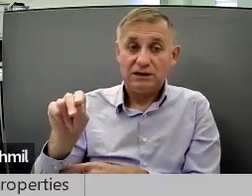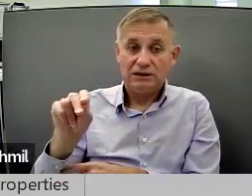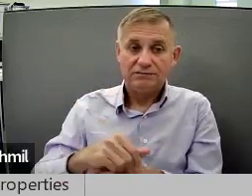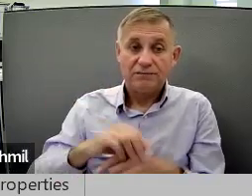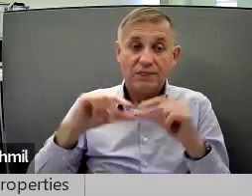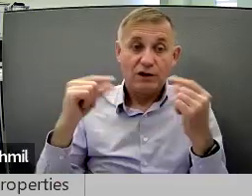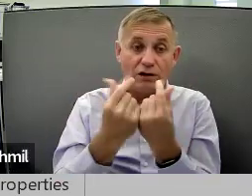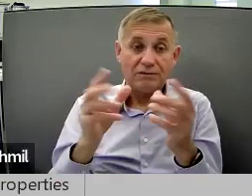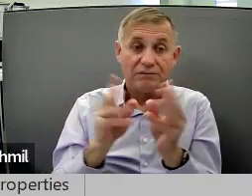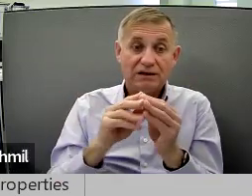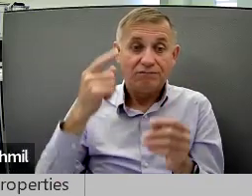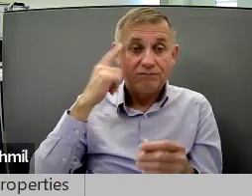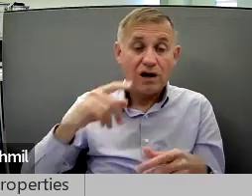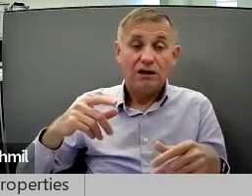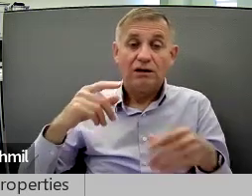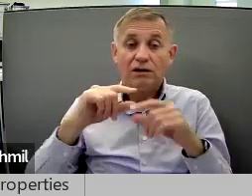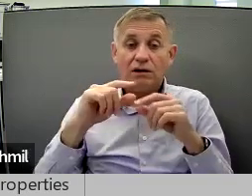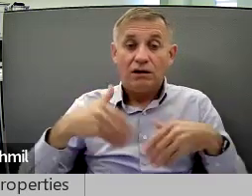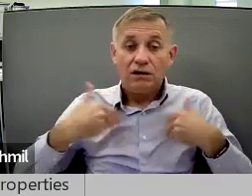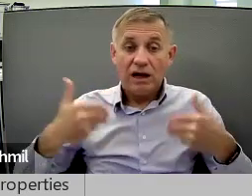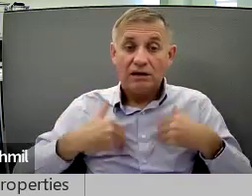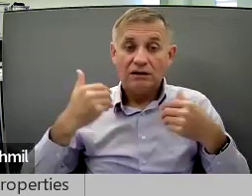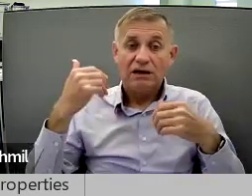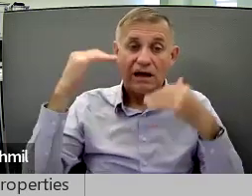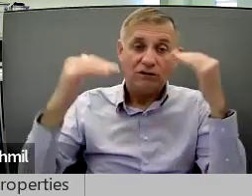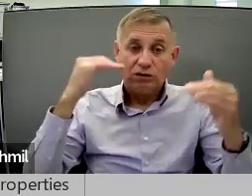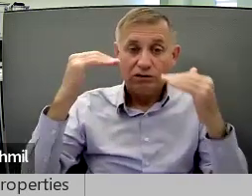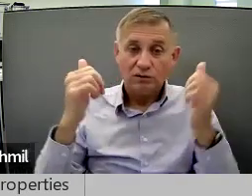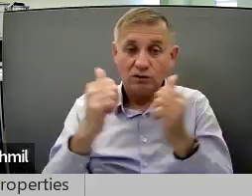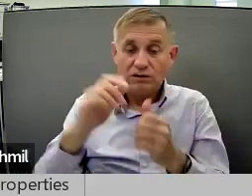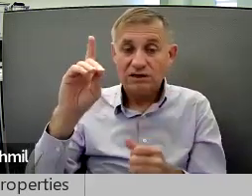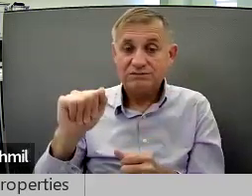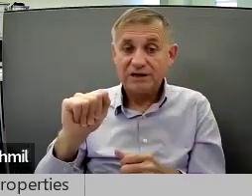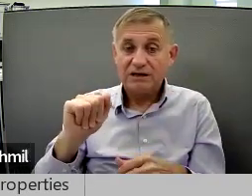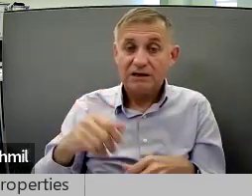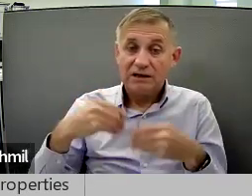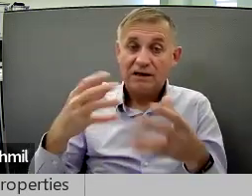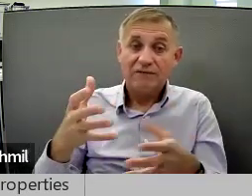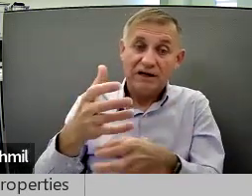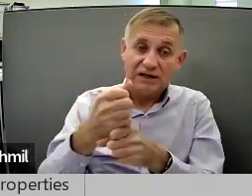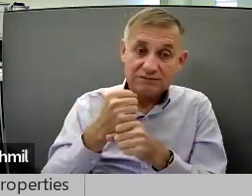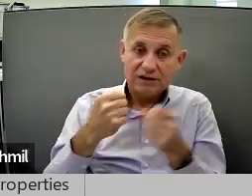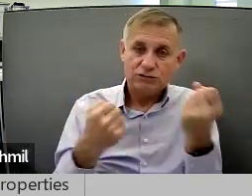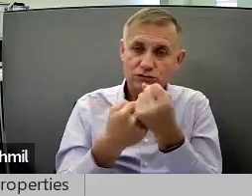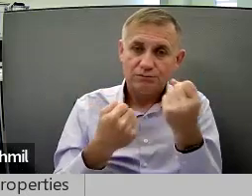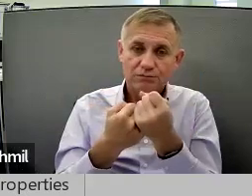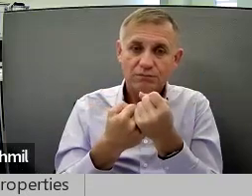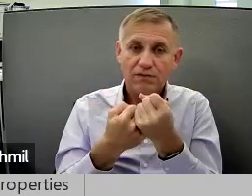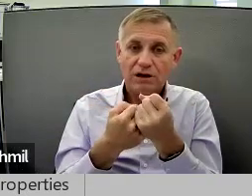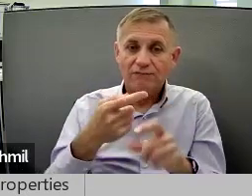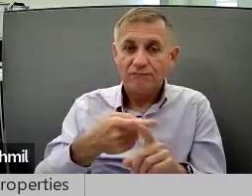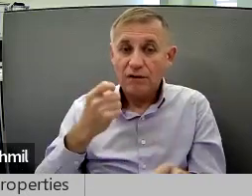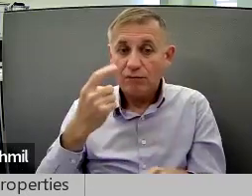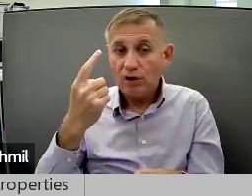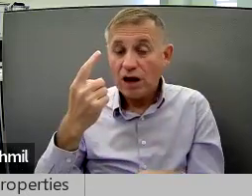3.30 p.m. This group meets for young adults with disabilities to give and